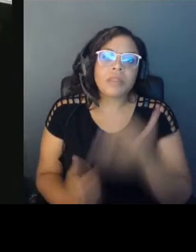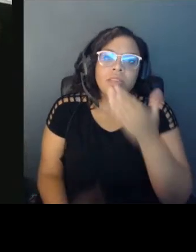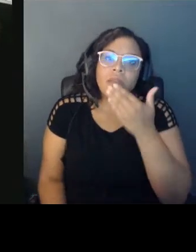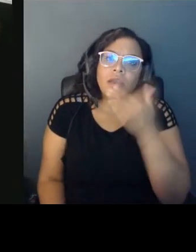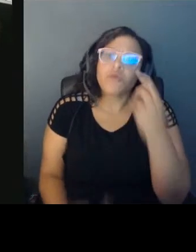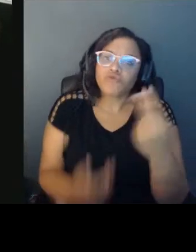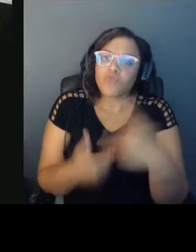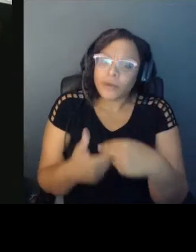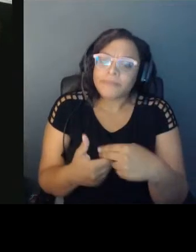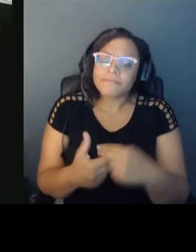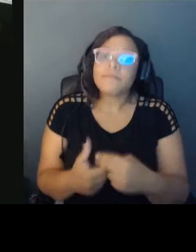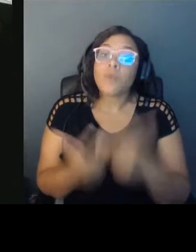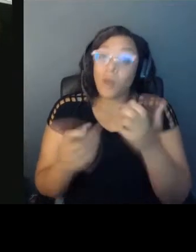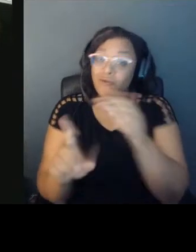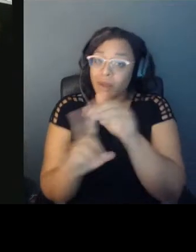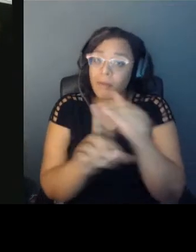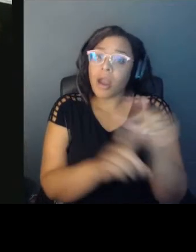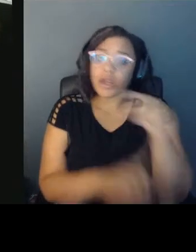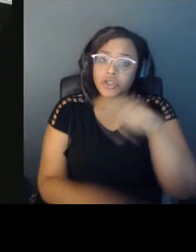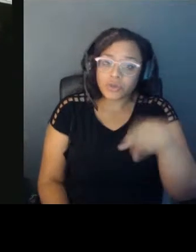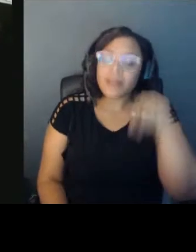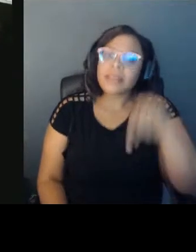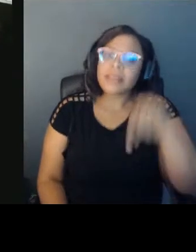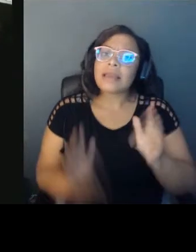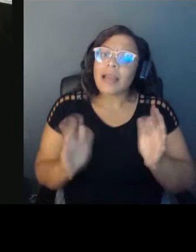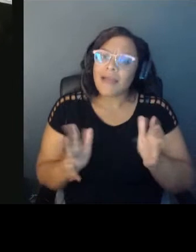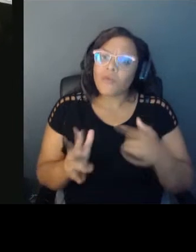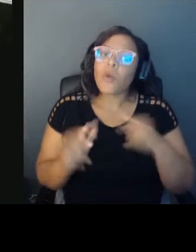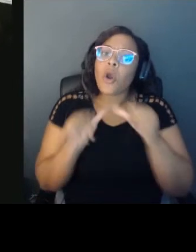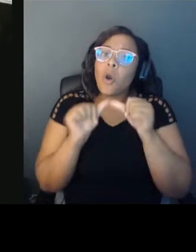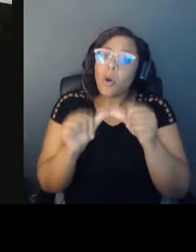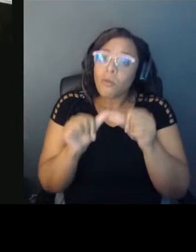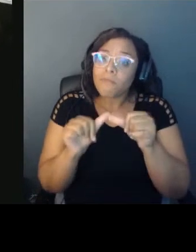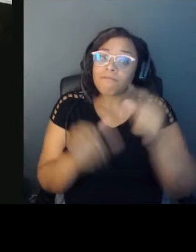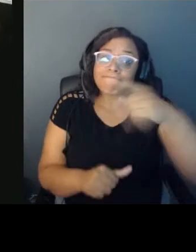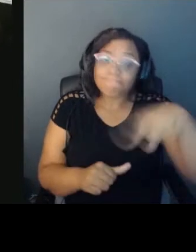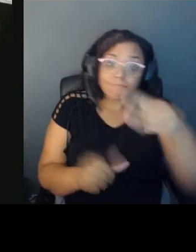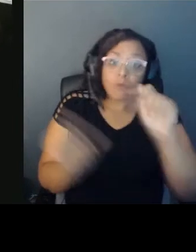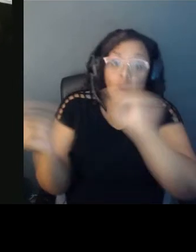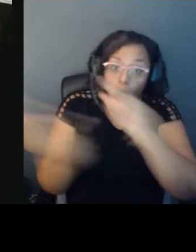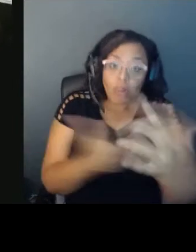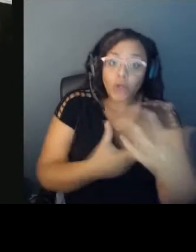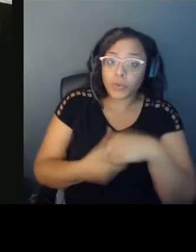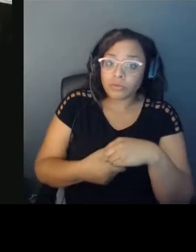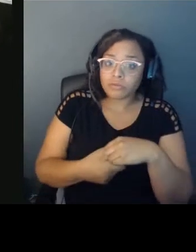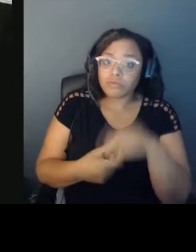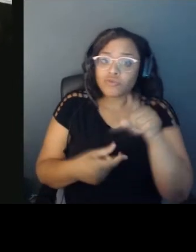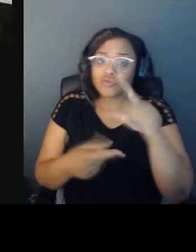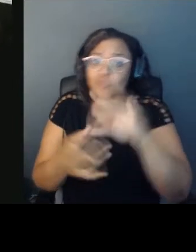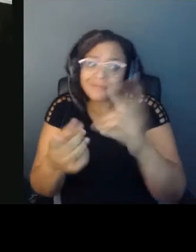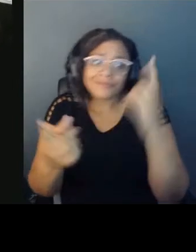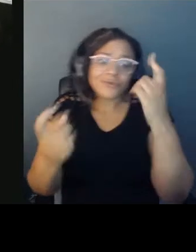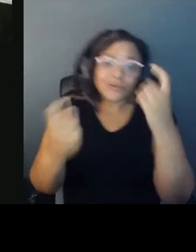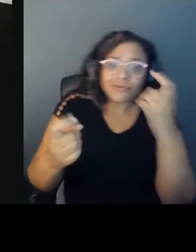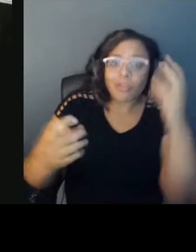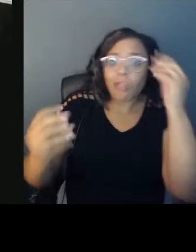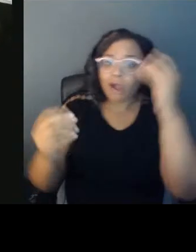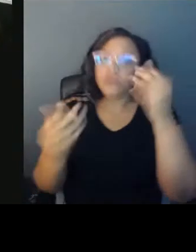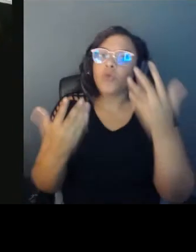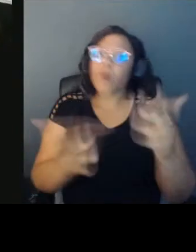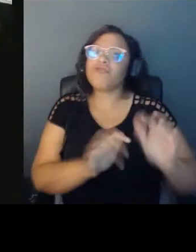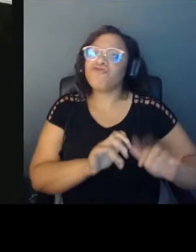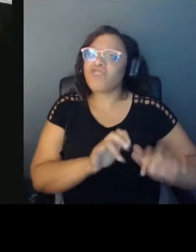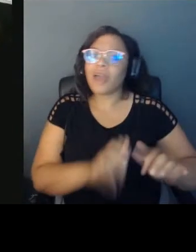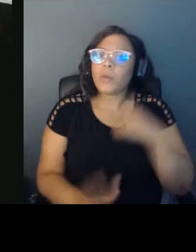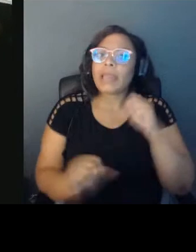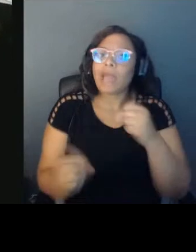this is a conversation that we hope will include all of us. If you have questions or comments or thoughts, we hope you'll put them into the chat. And with